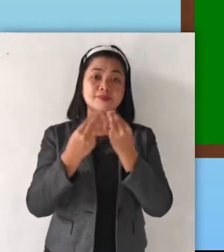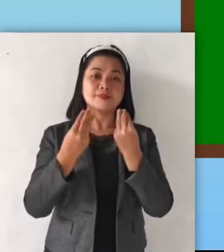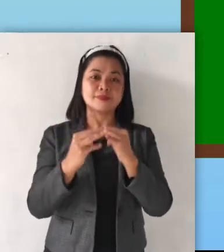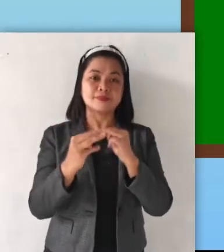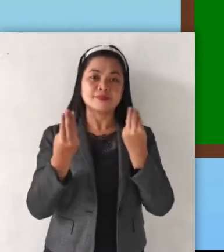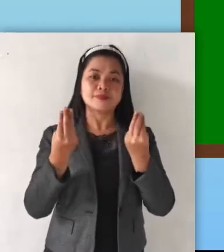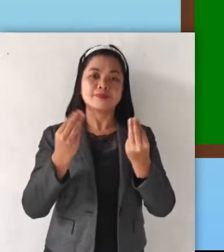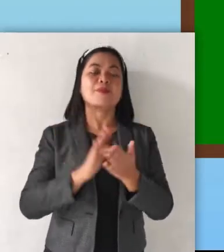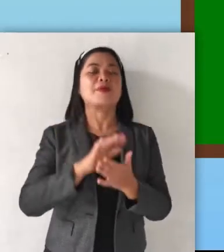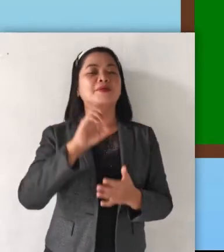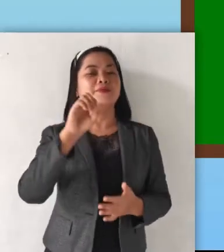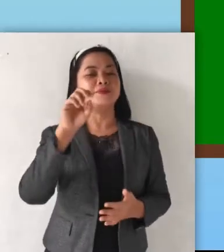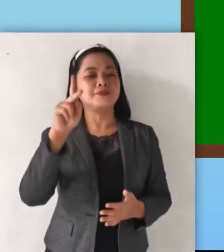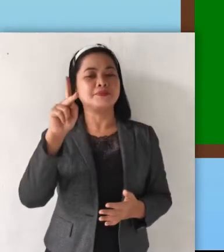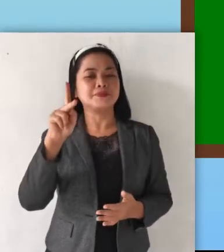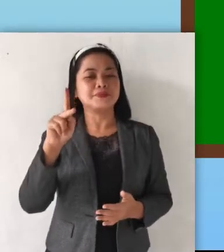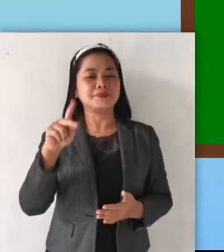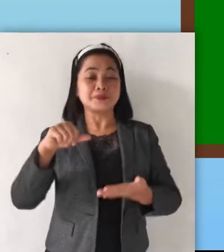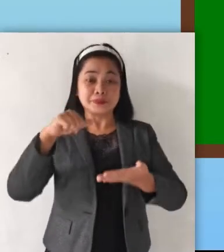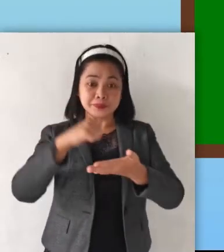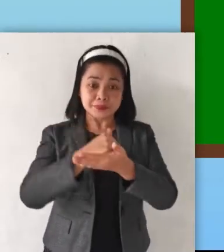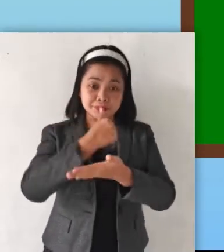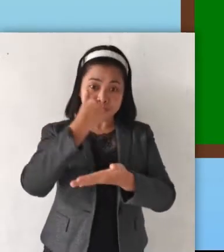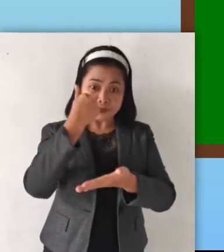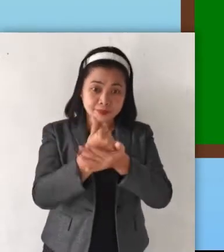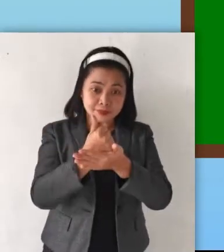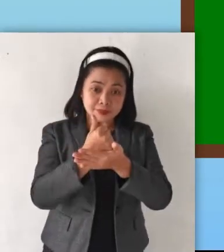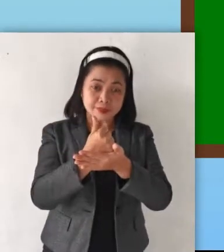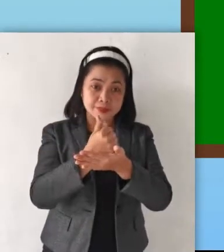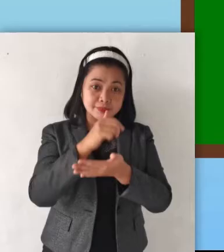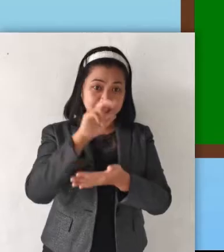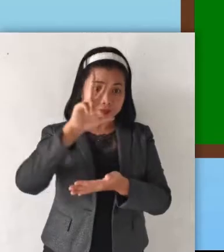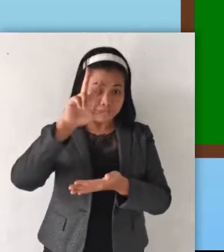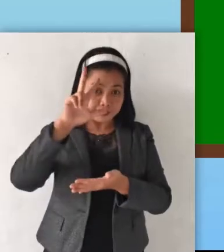Okay, turn it to page 3.